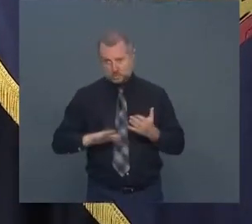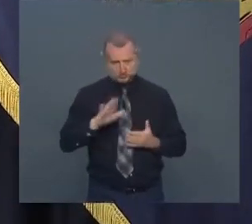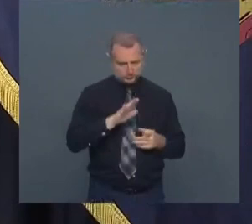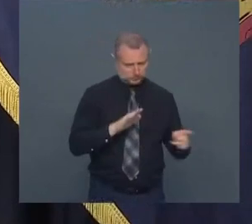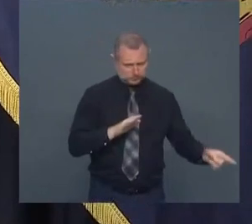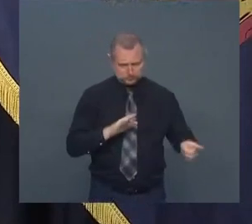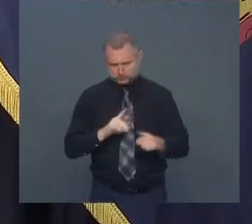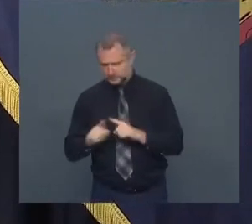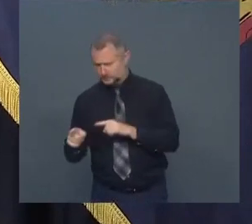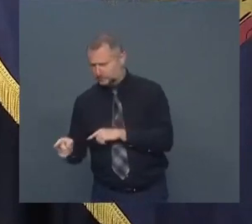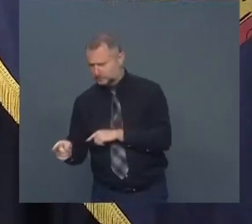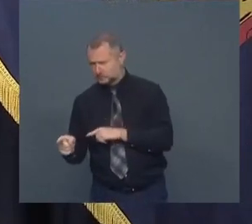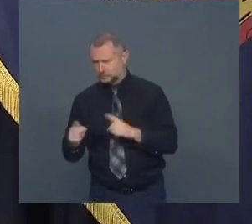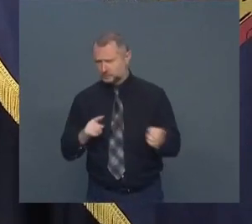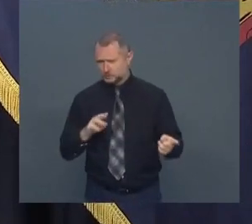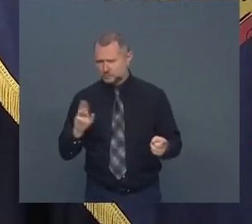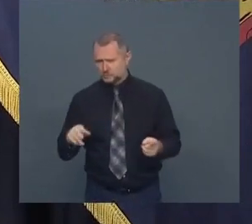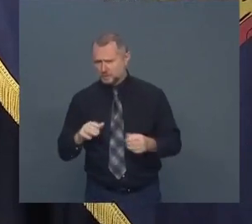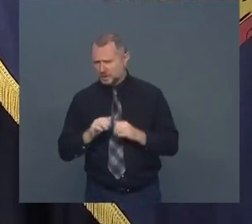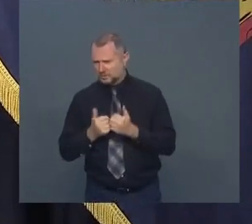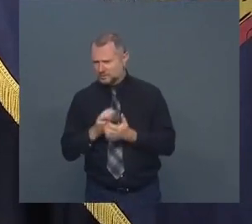This is how colleges are different.